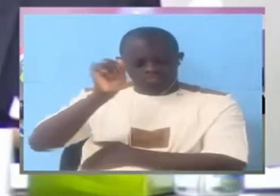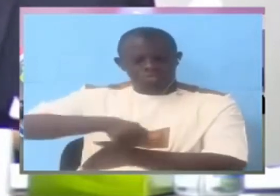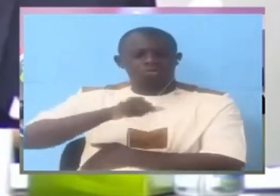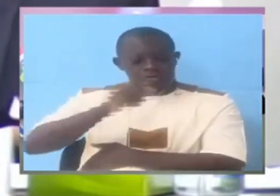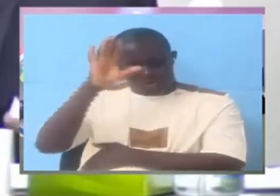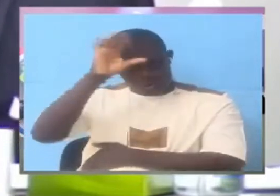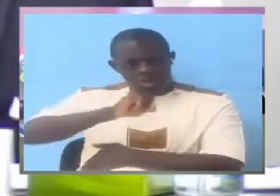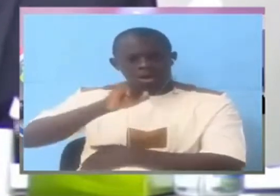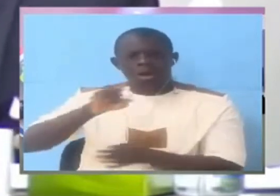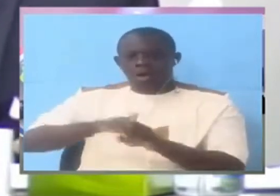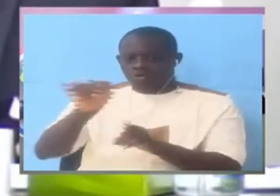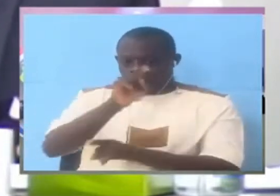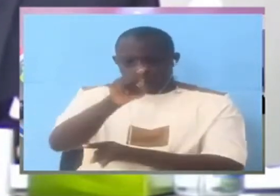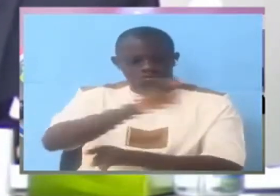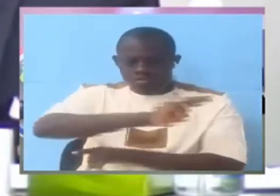which you would not know.